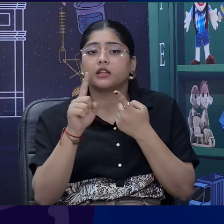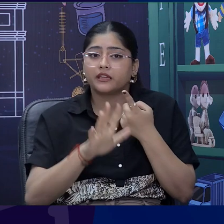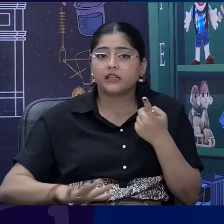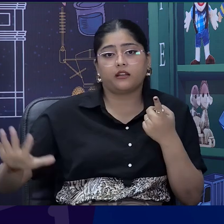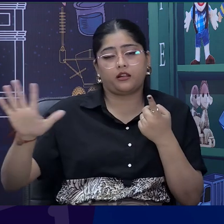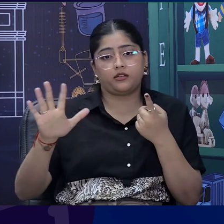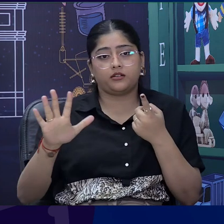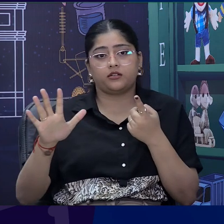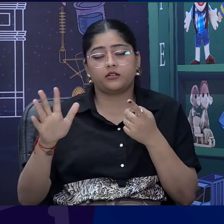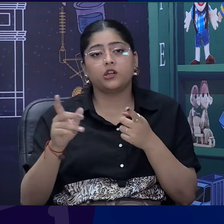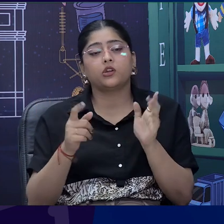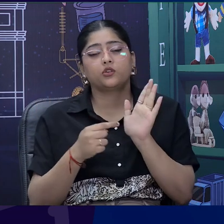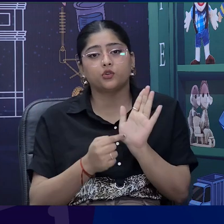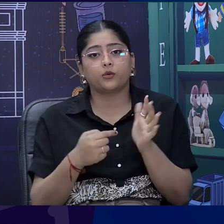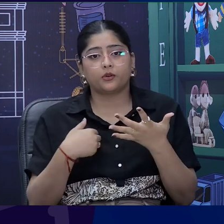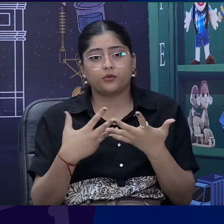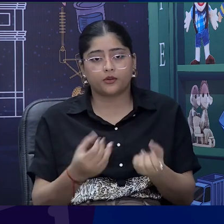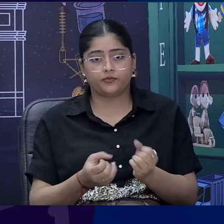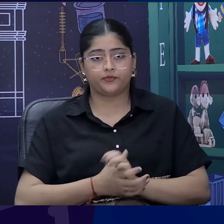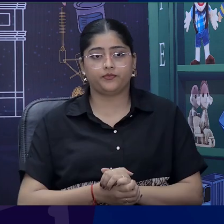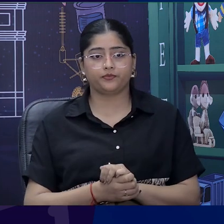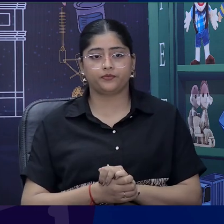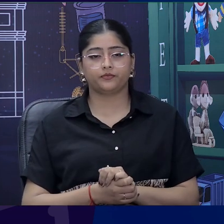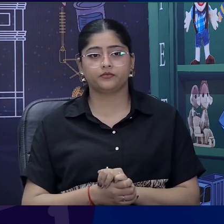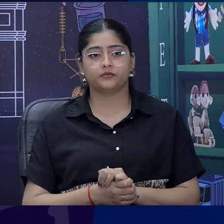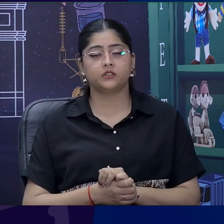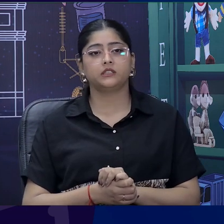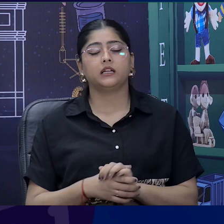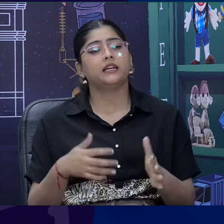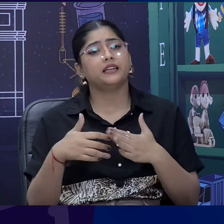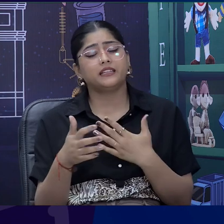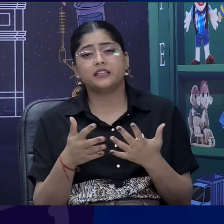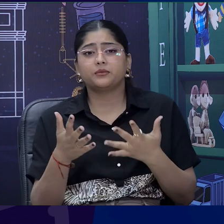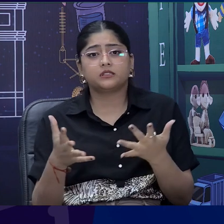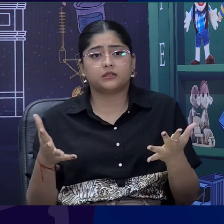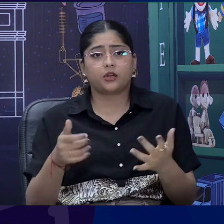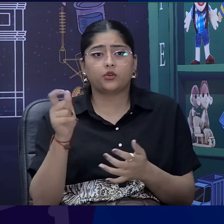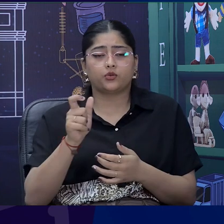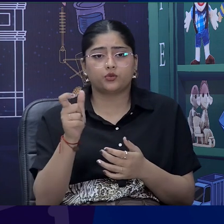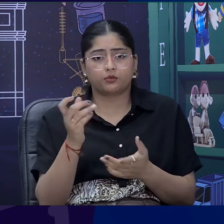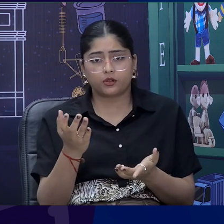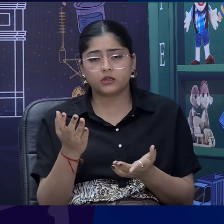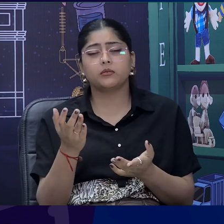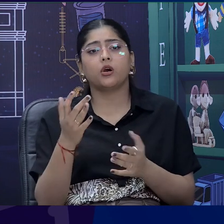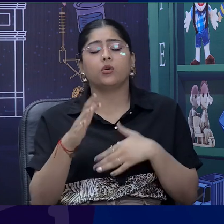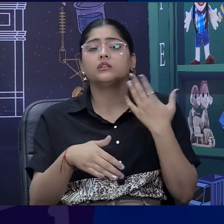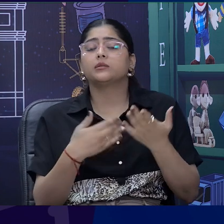it by putting any sandpaper on it. So, children having visual impairment can touch the globe and get the